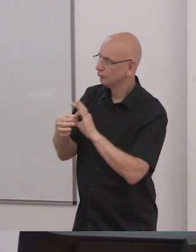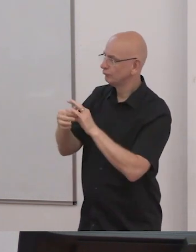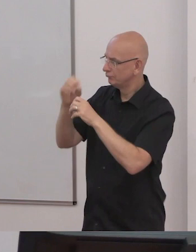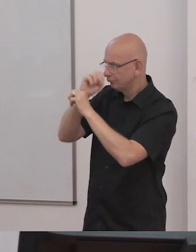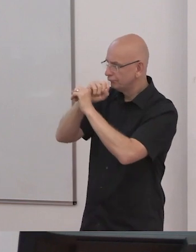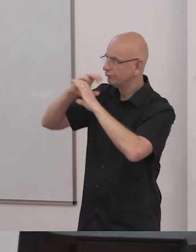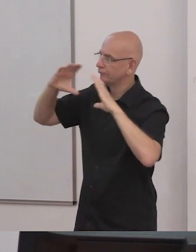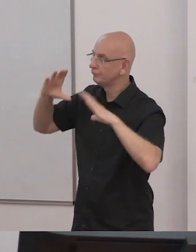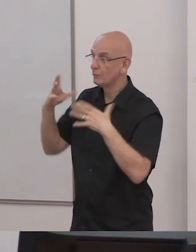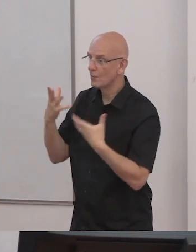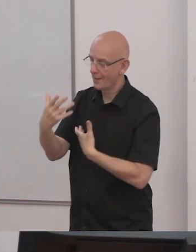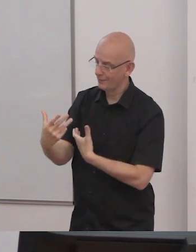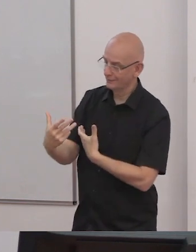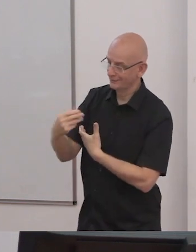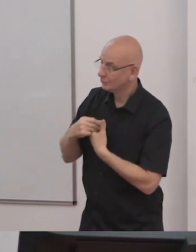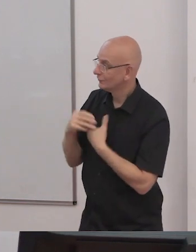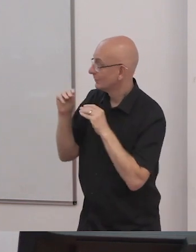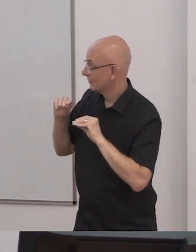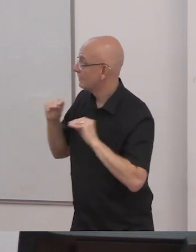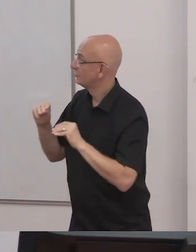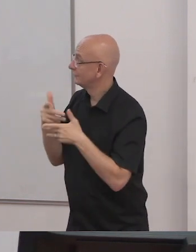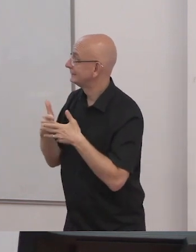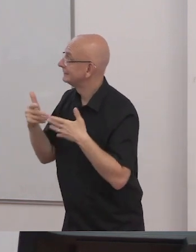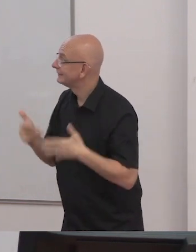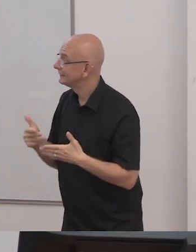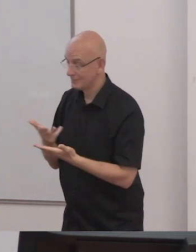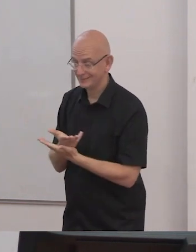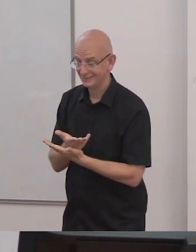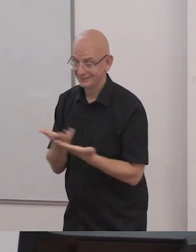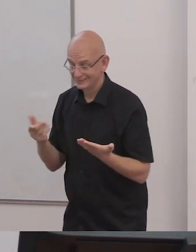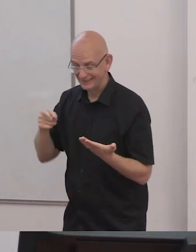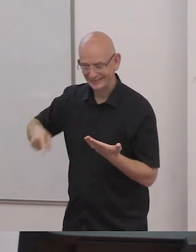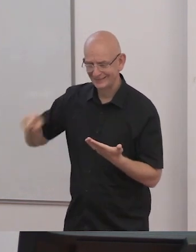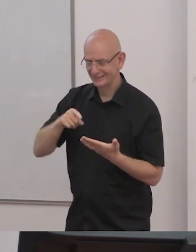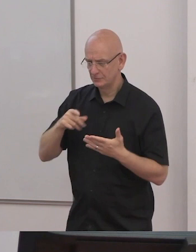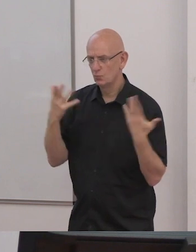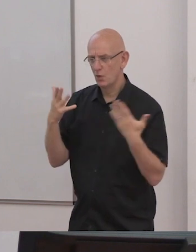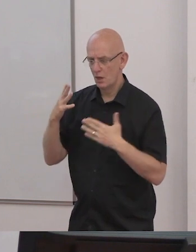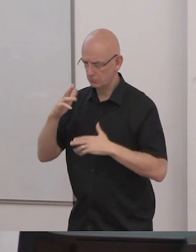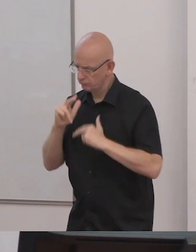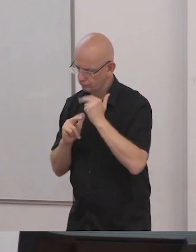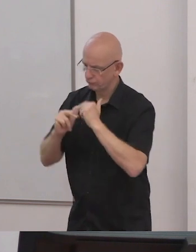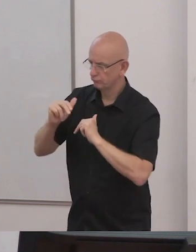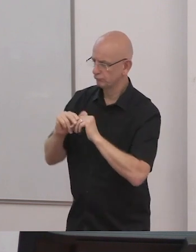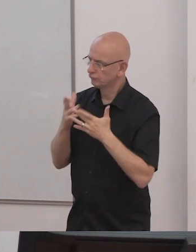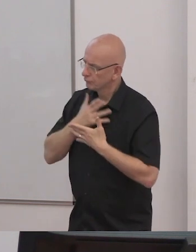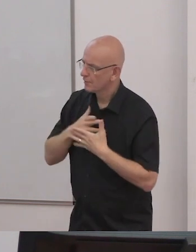framework that enables all children to be taught together but this still